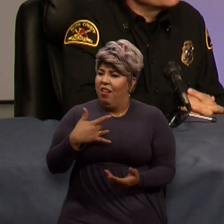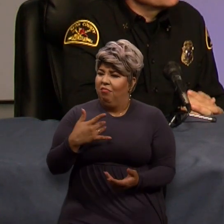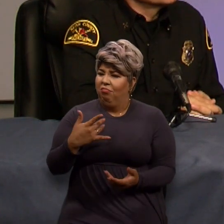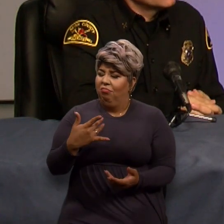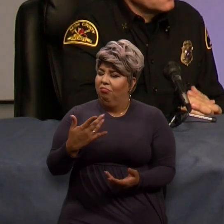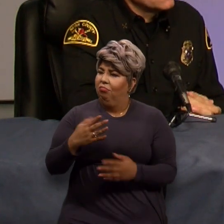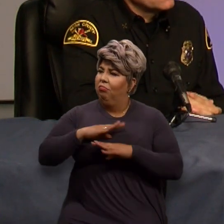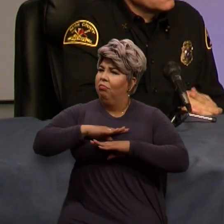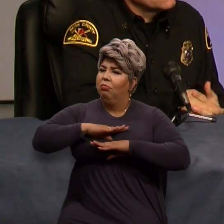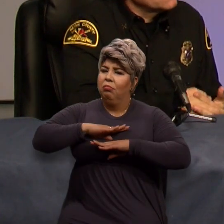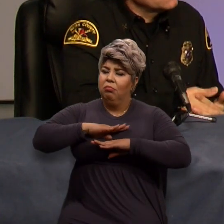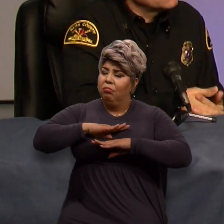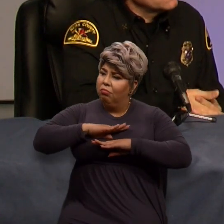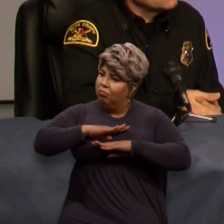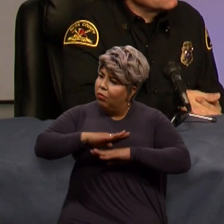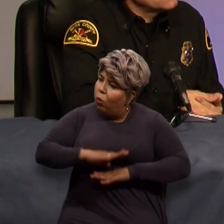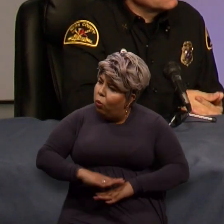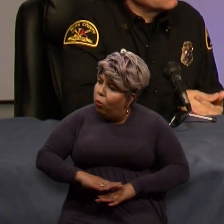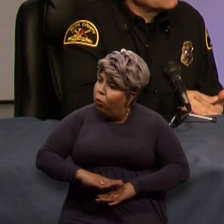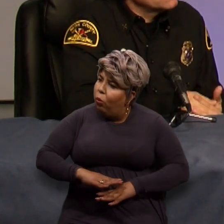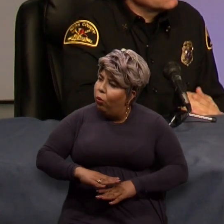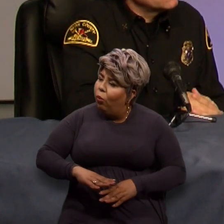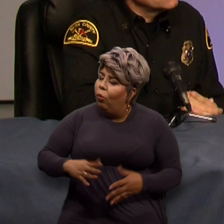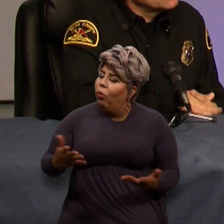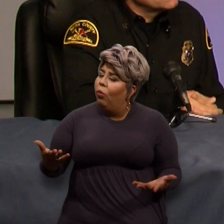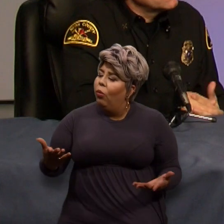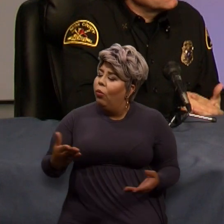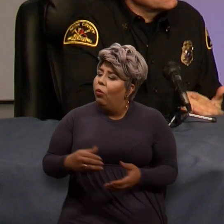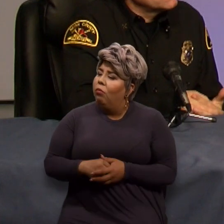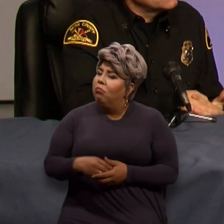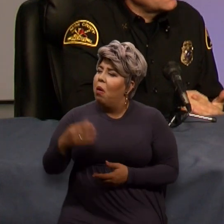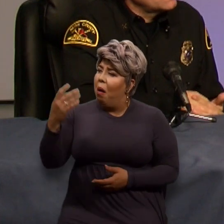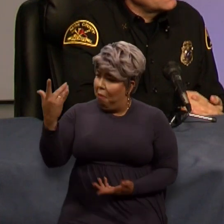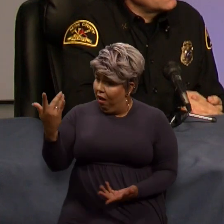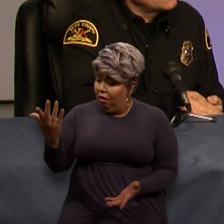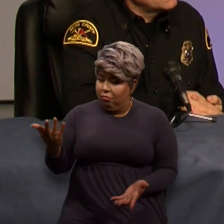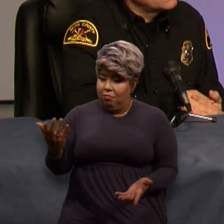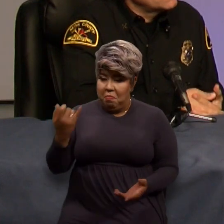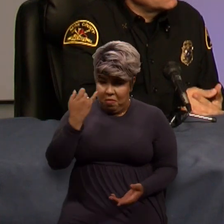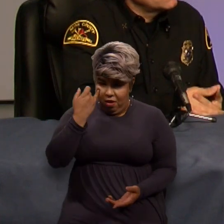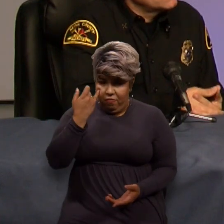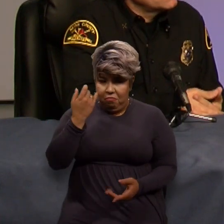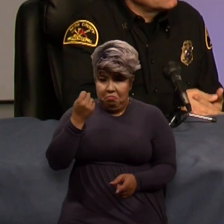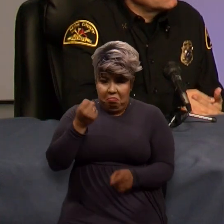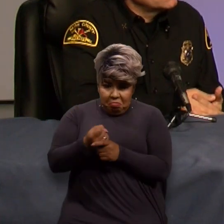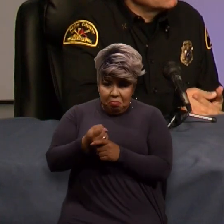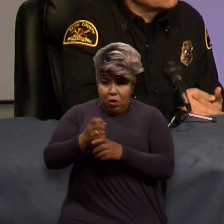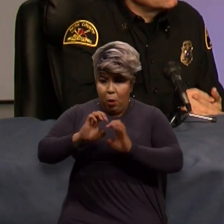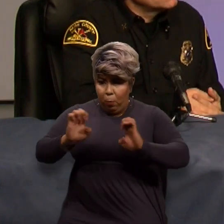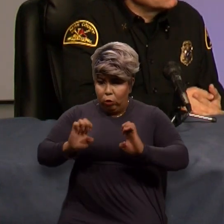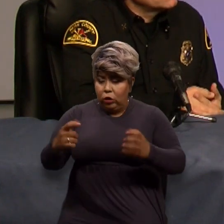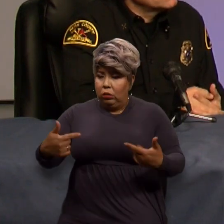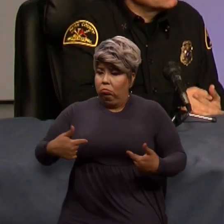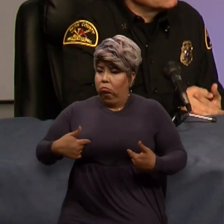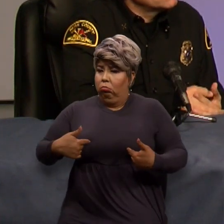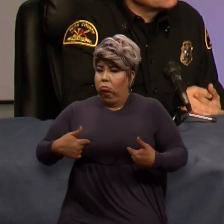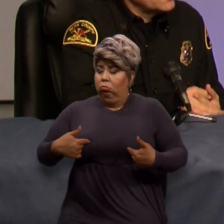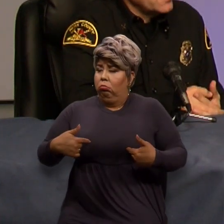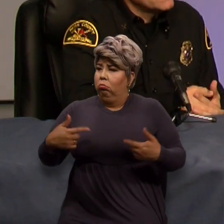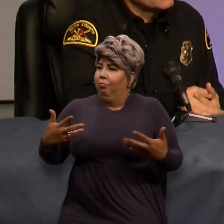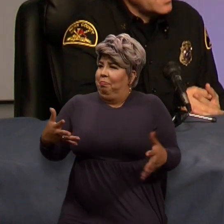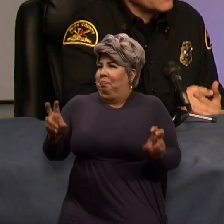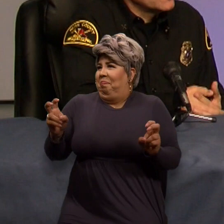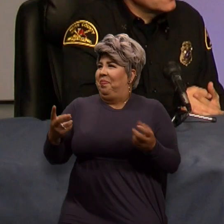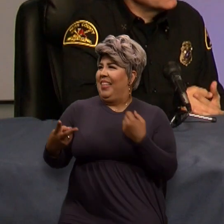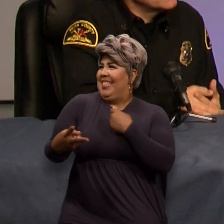mind because you know that there was an emergency. You've saved a couple of minutes, maybe.